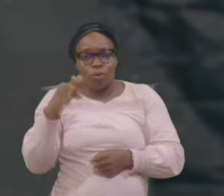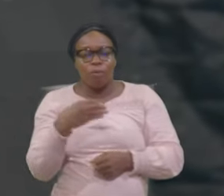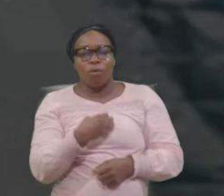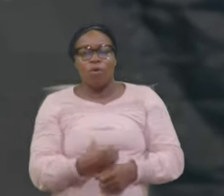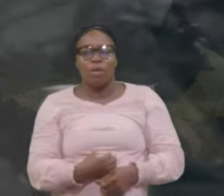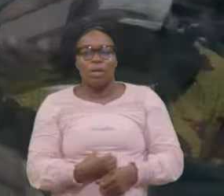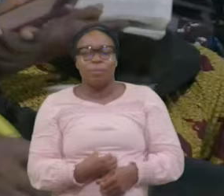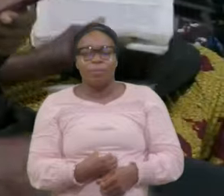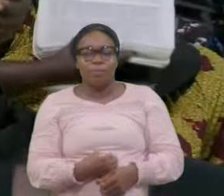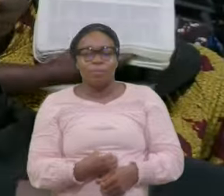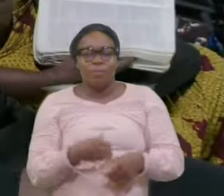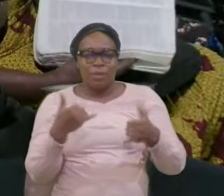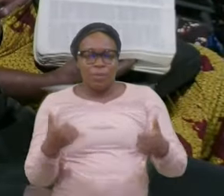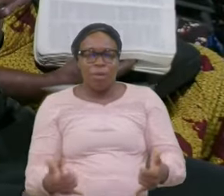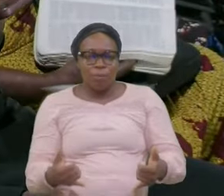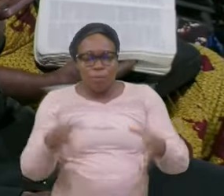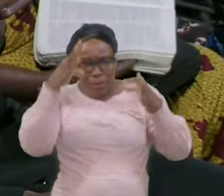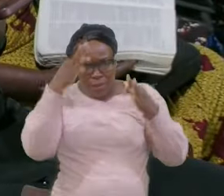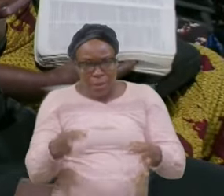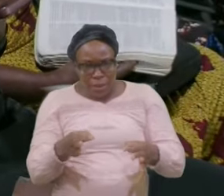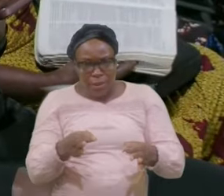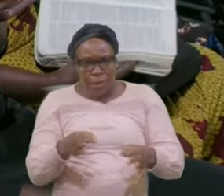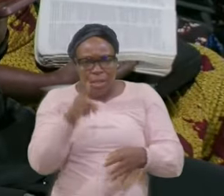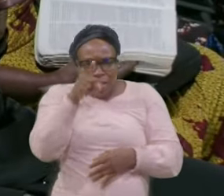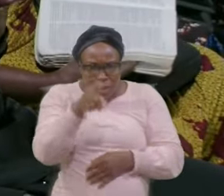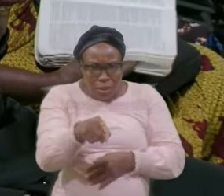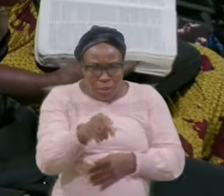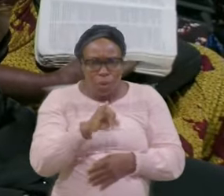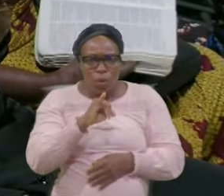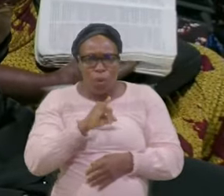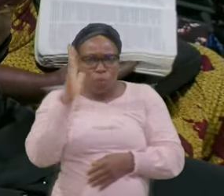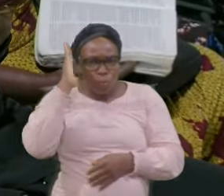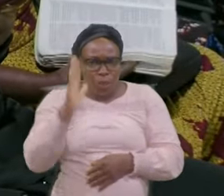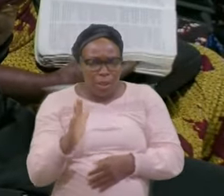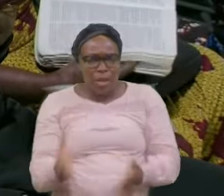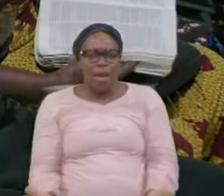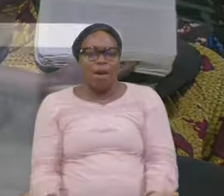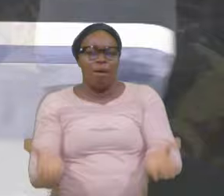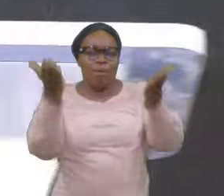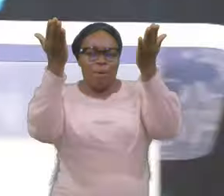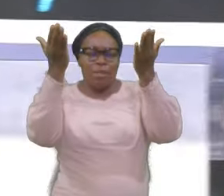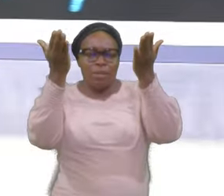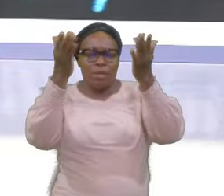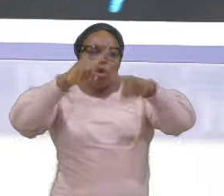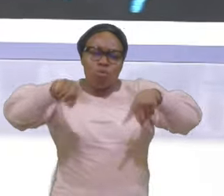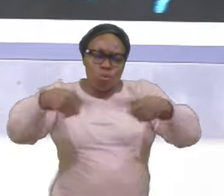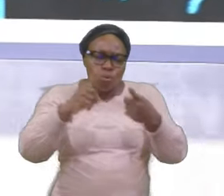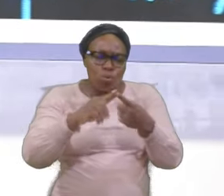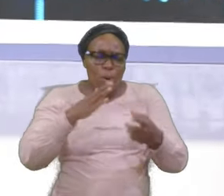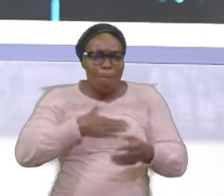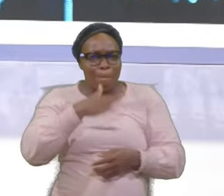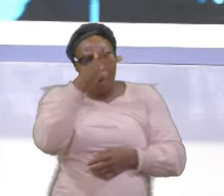Arise And go To my Father I'm going To put Shame Aside